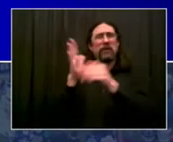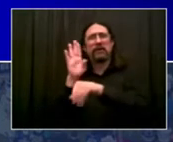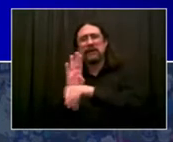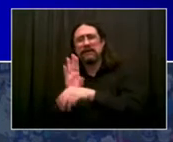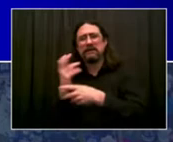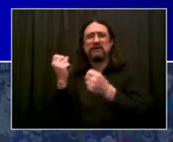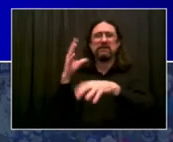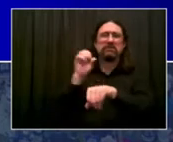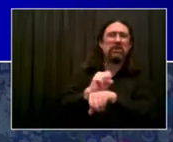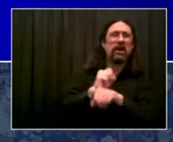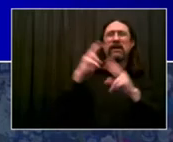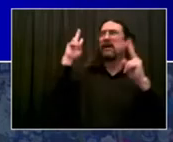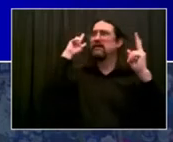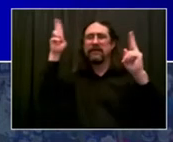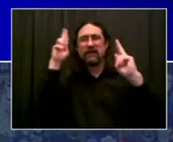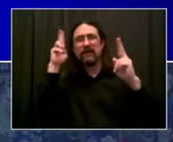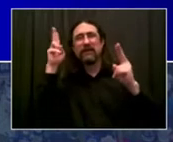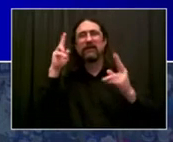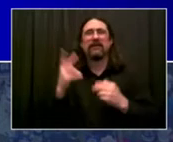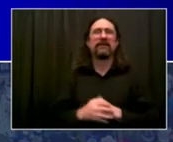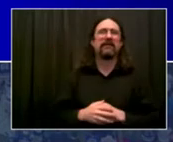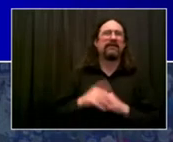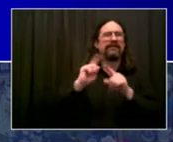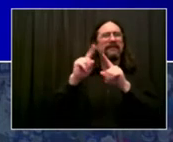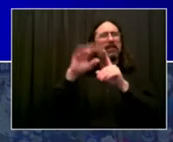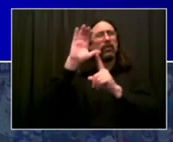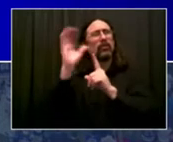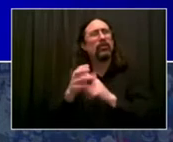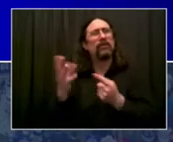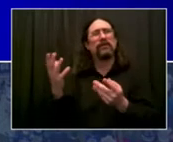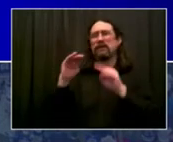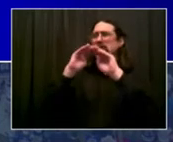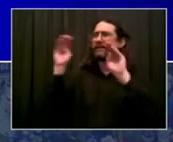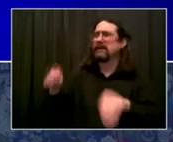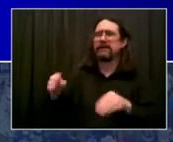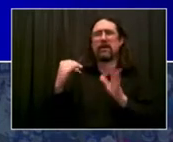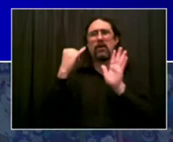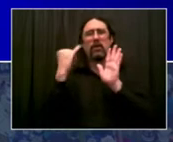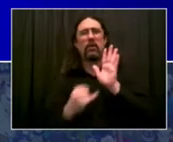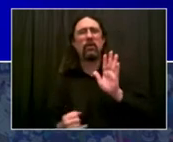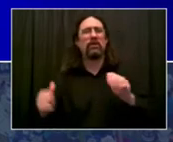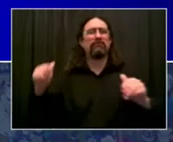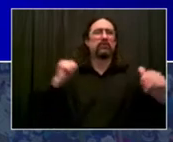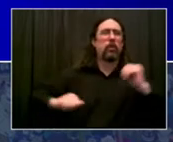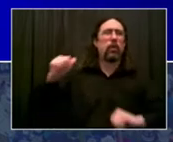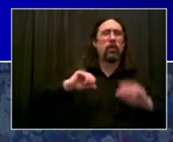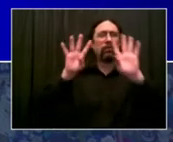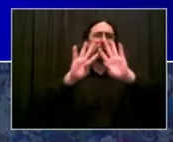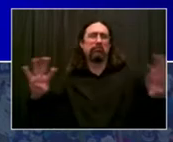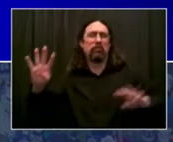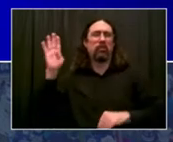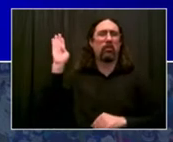events being open again, theaters coming back, so many of the things that we cherish. And what it means for everyday working people,